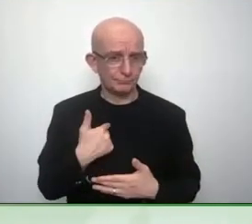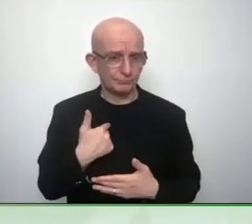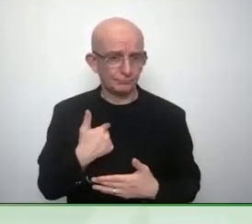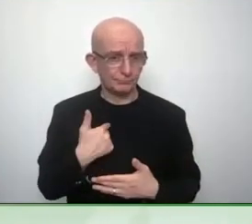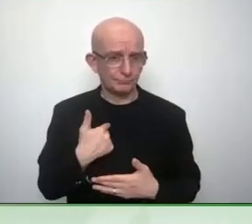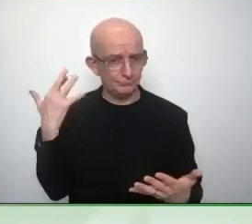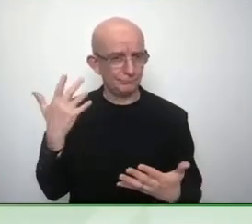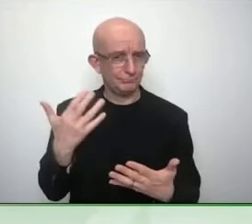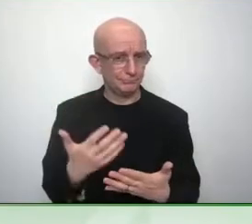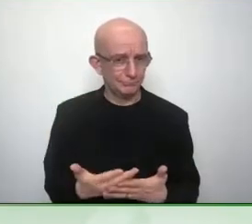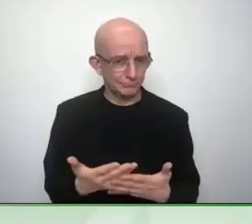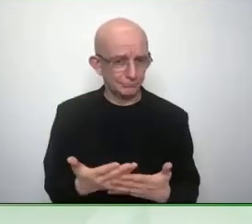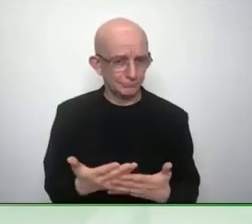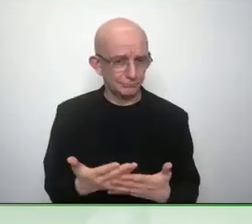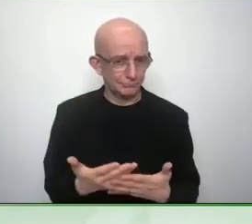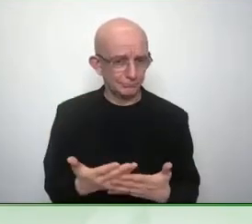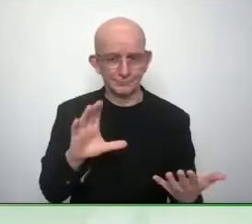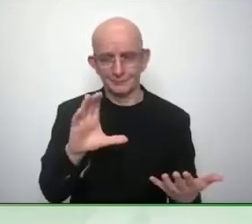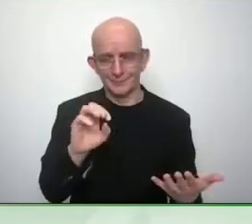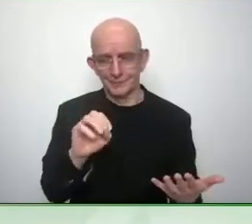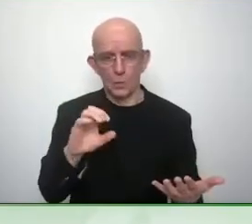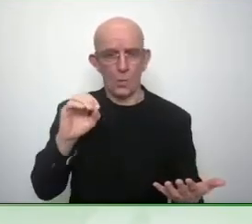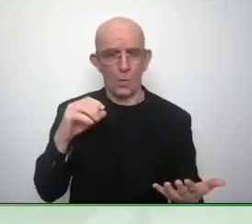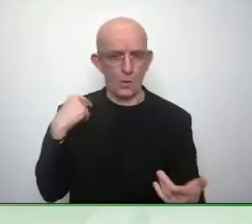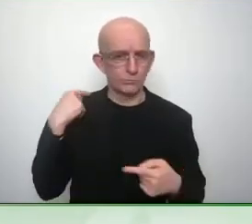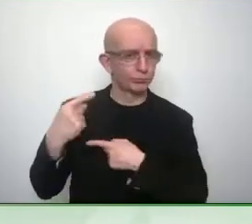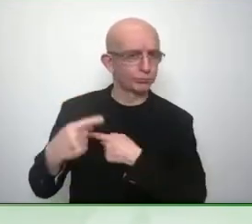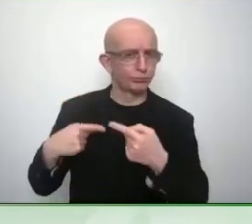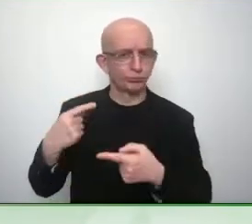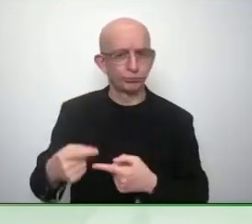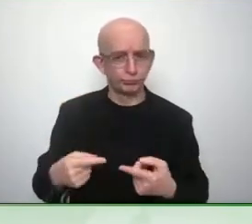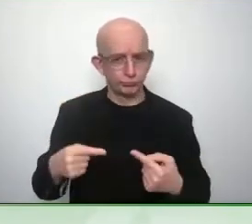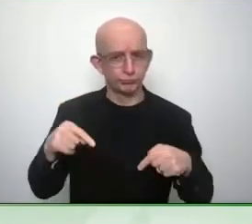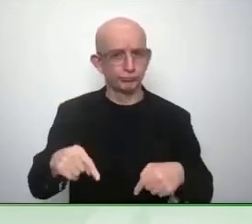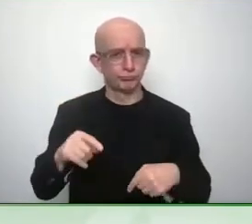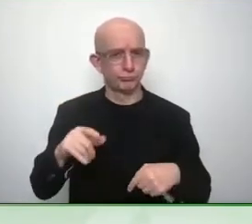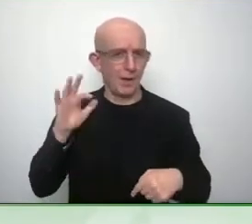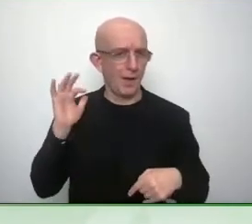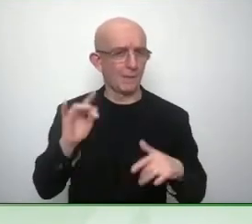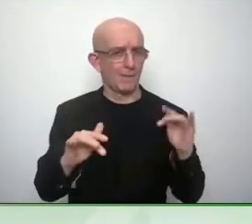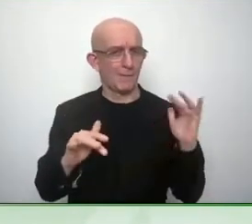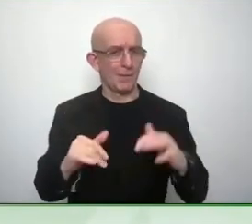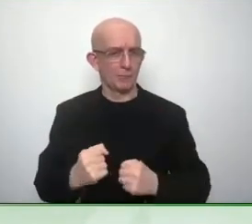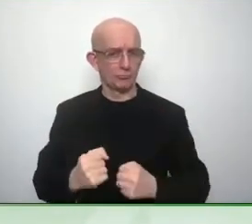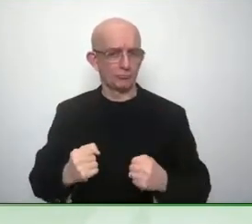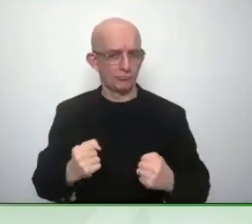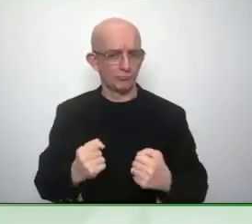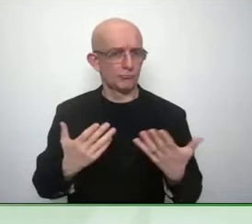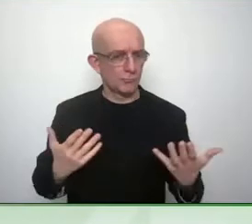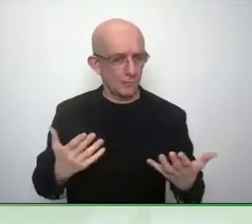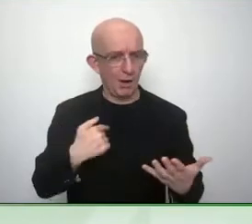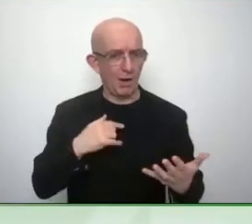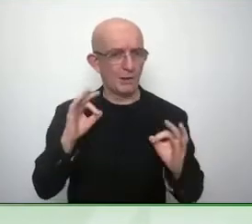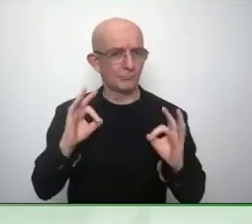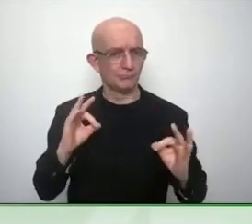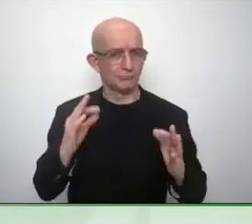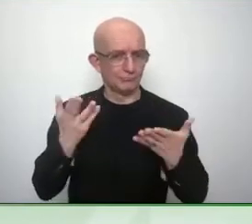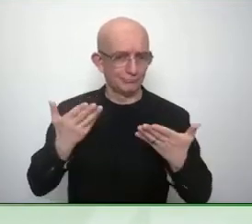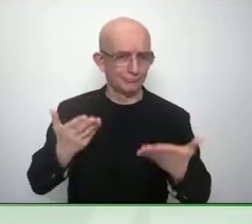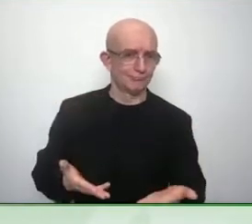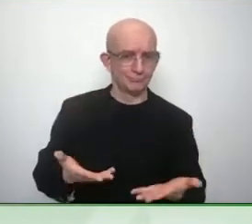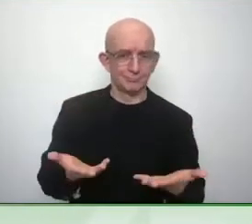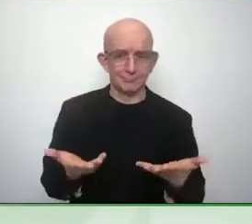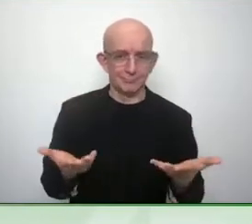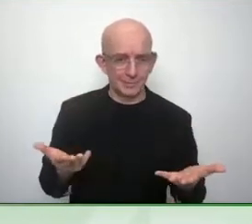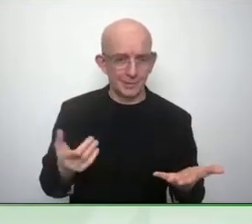another woman that doesn't look like she has well okay another white woman that doesn't look like like she has a disability is starting a disability organization and and